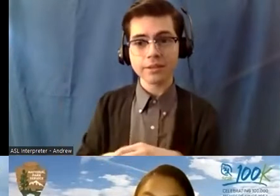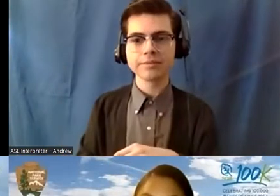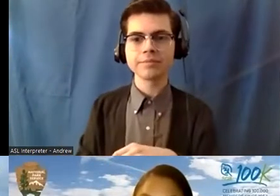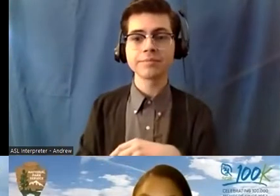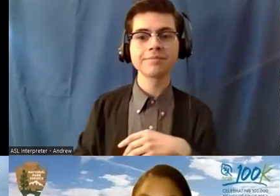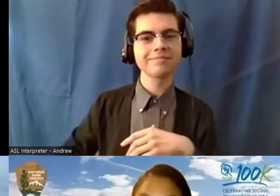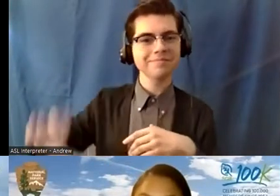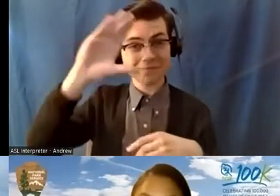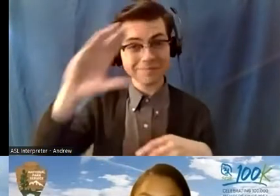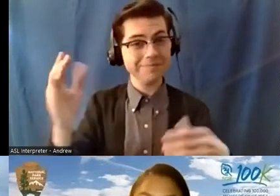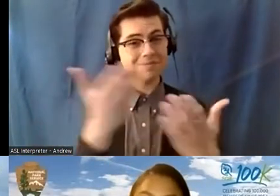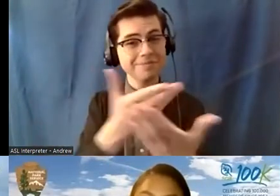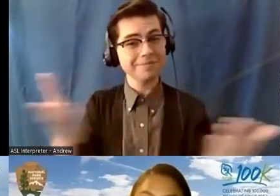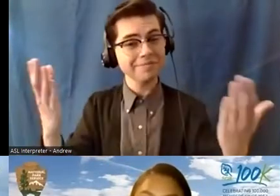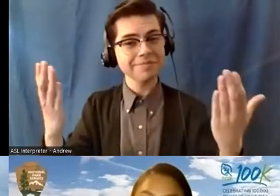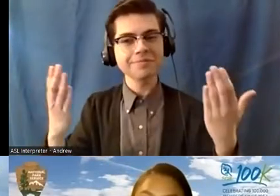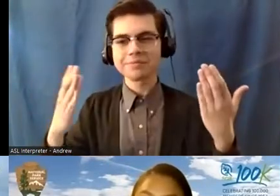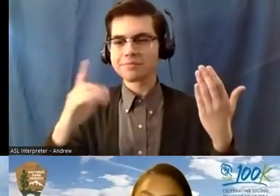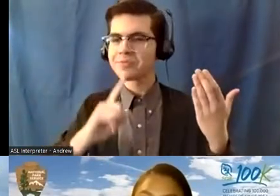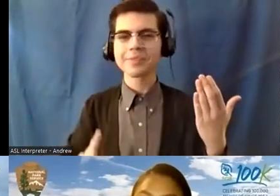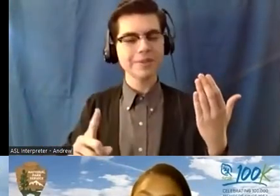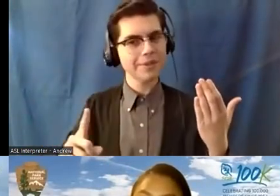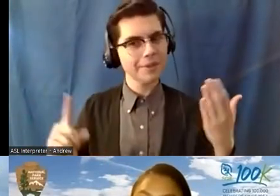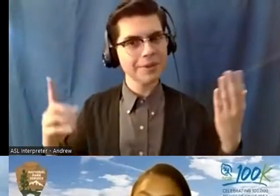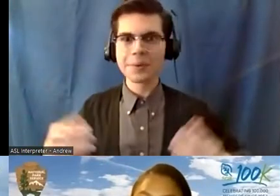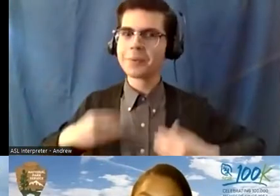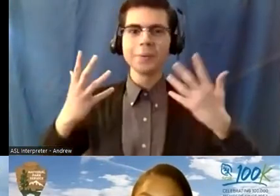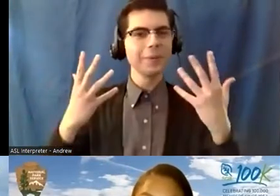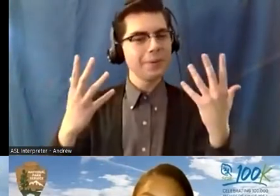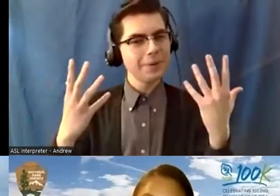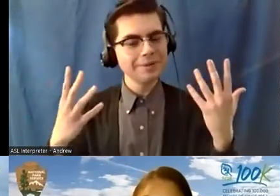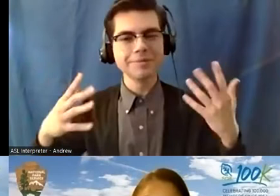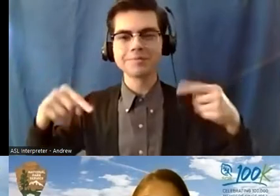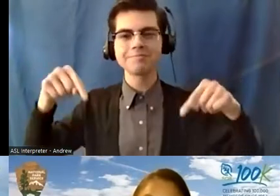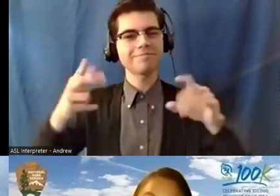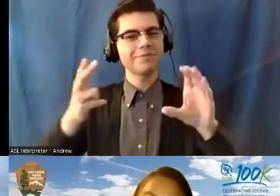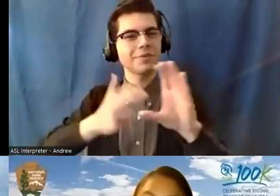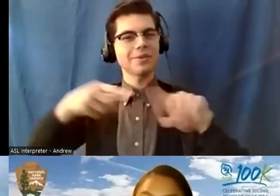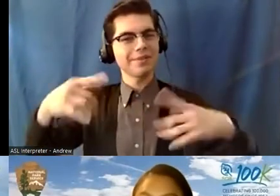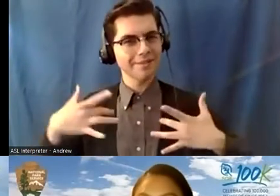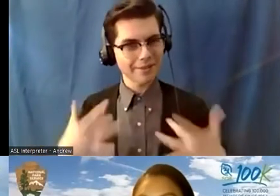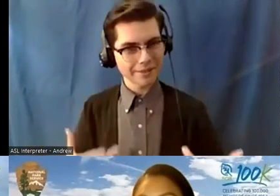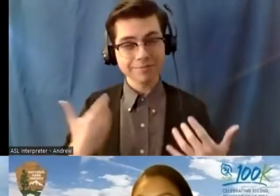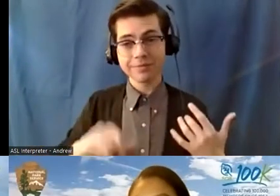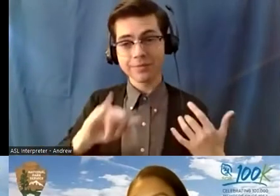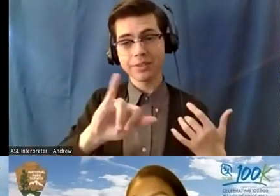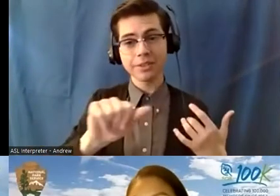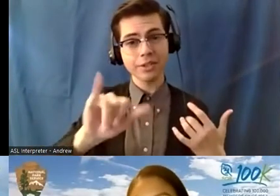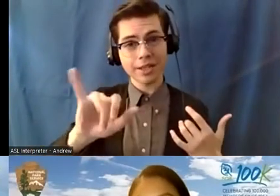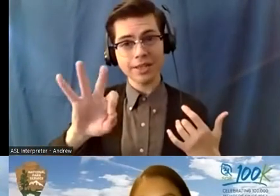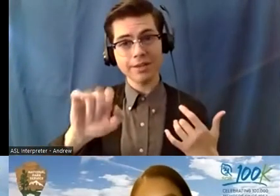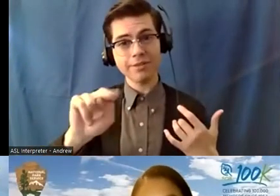Yes. Hello, everyone. It's really, really energizing to be part of this event today. My name's Jay Fennell. I use